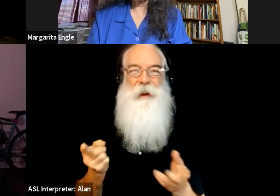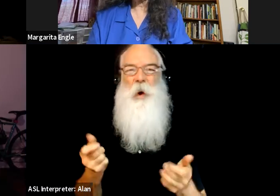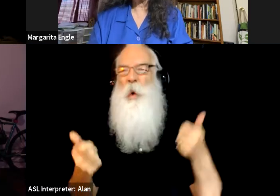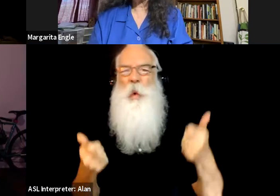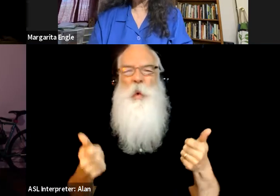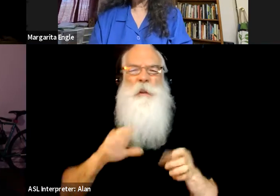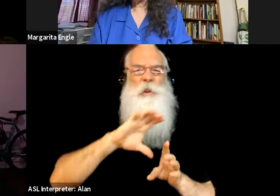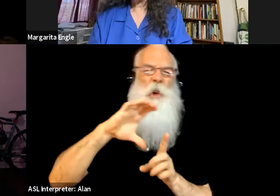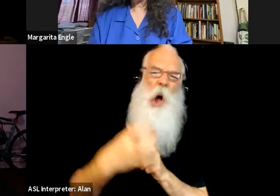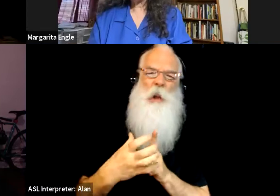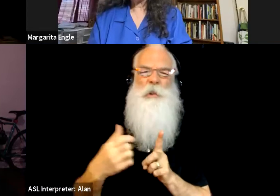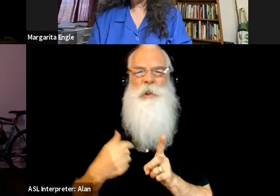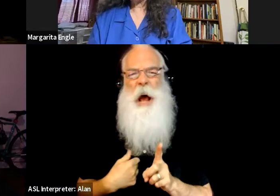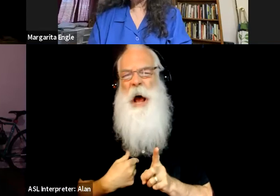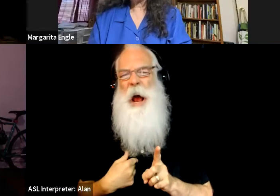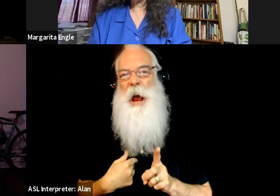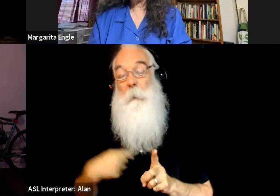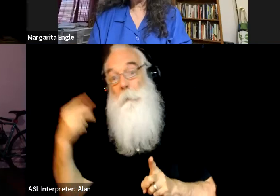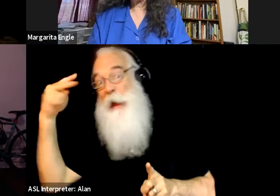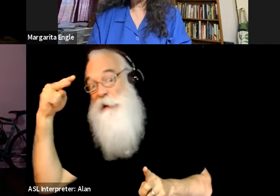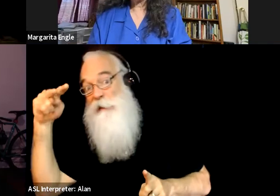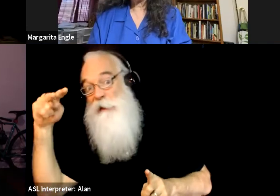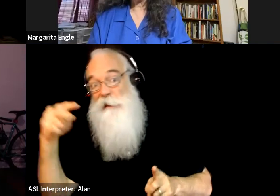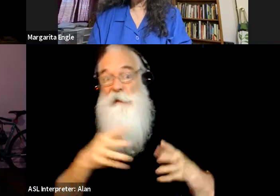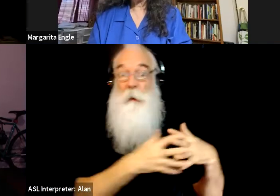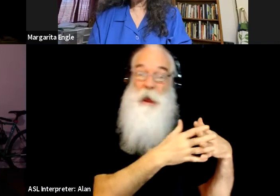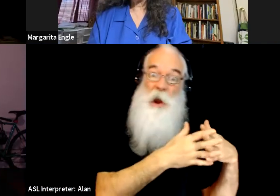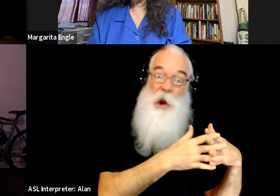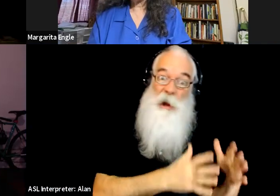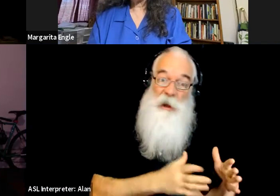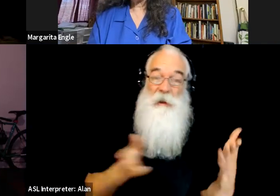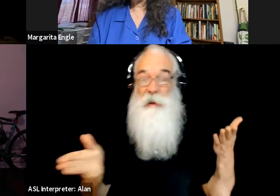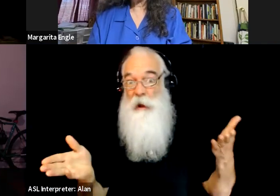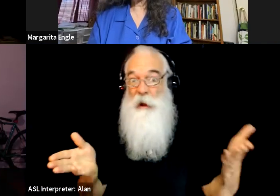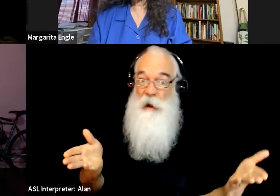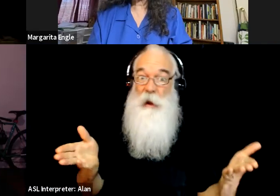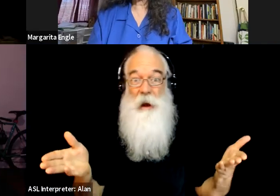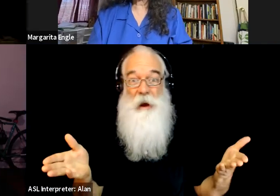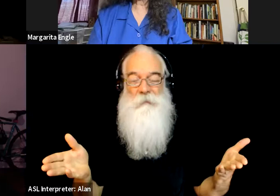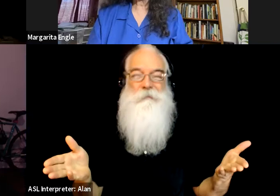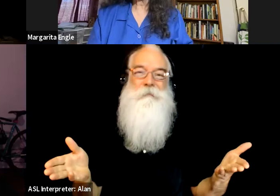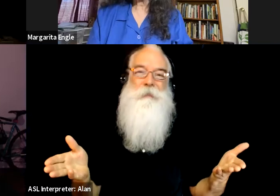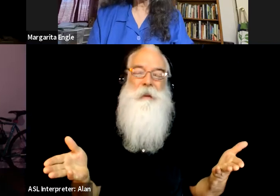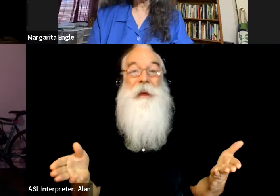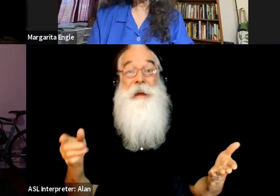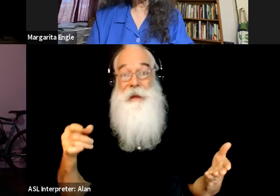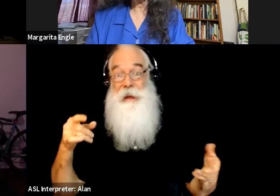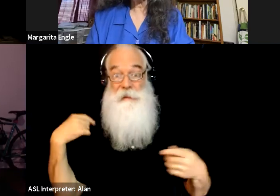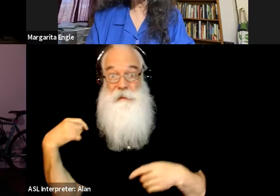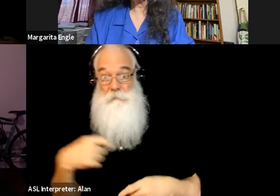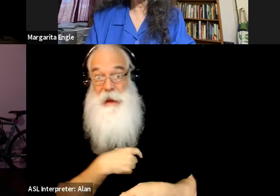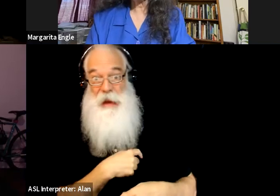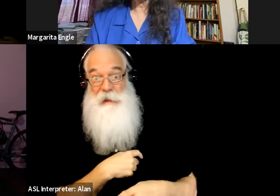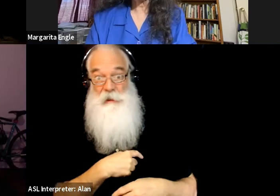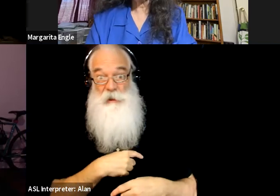American culture. Um, and I didn't fit in sometimes with kids who were spoke more Spanish than me, but they were